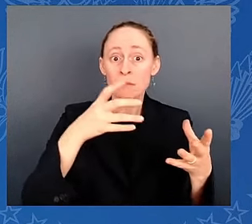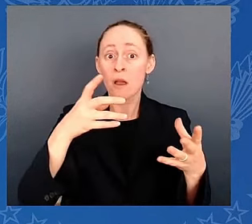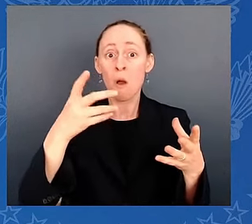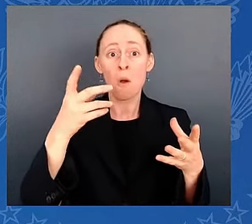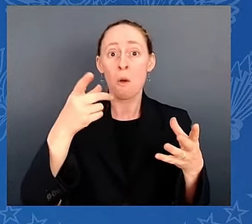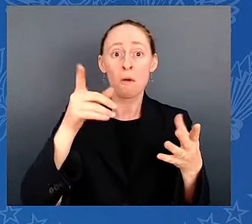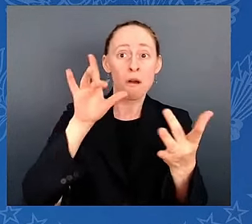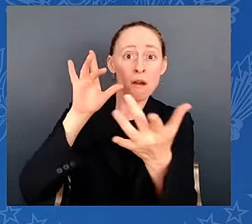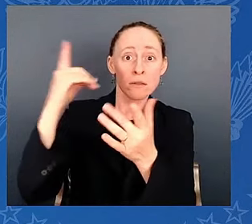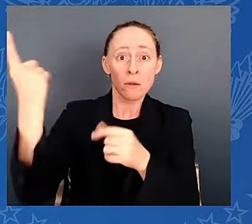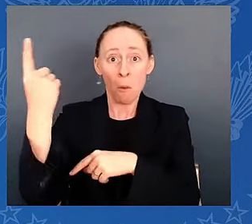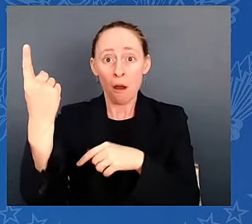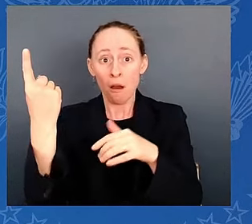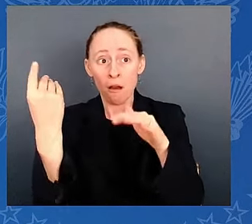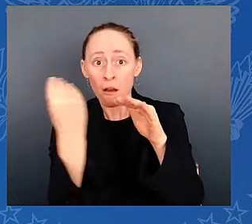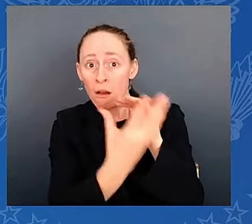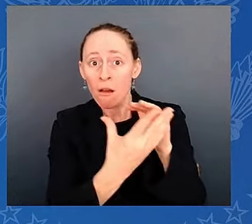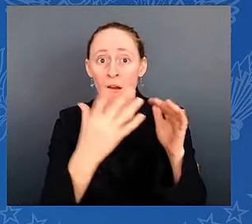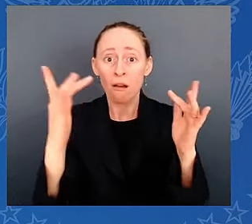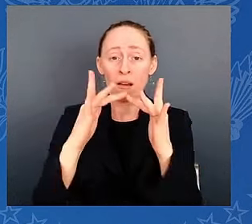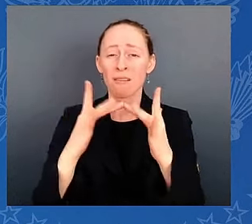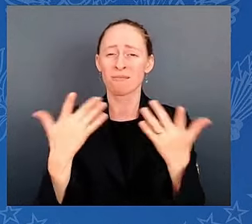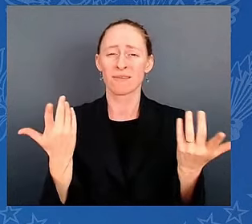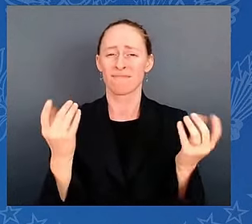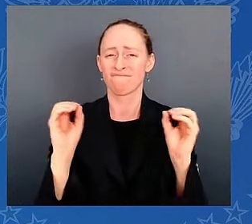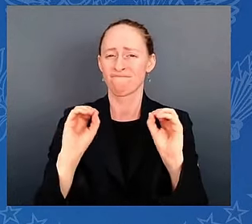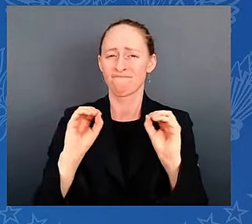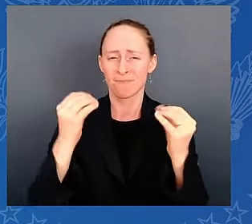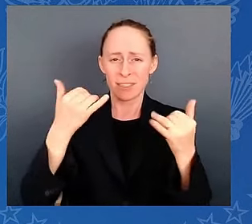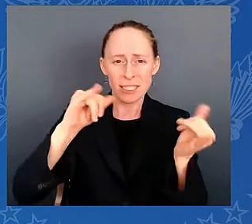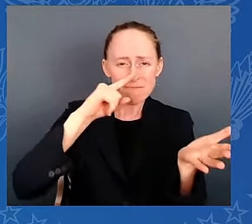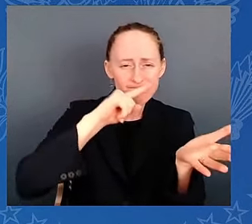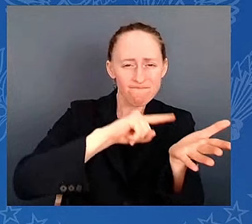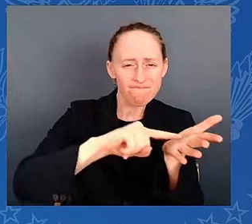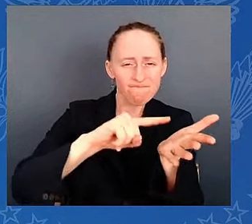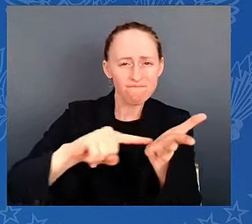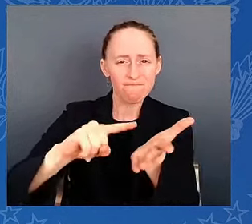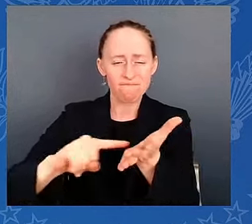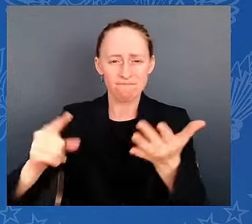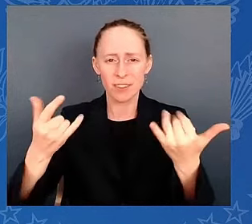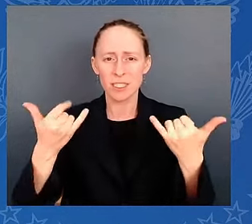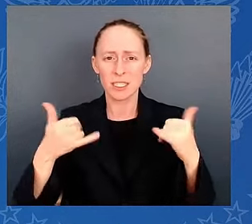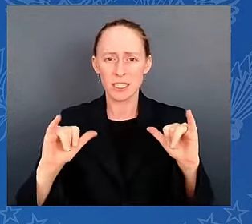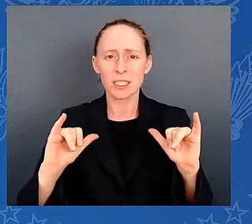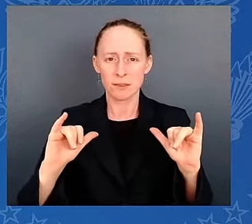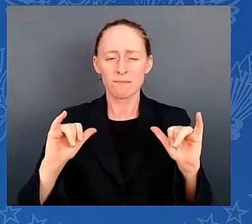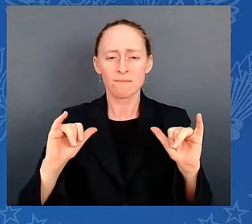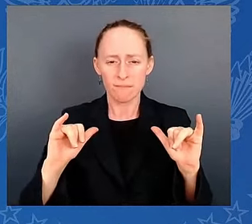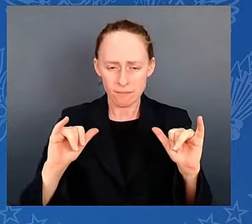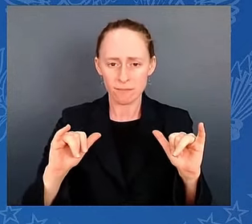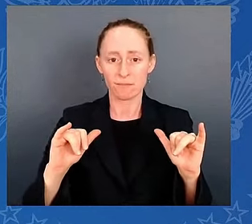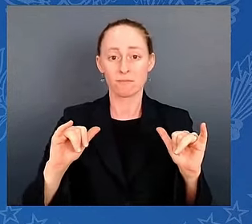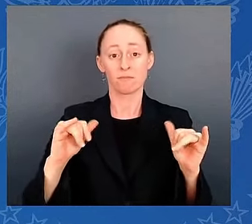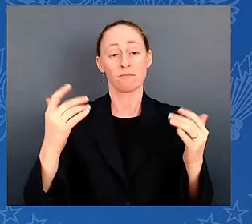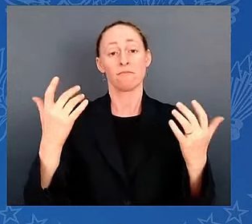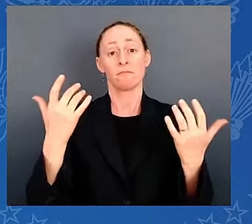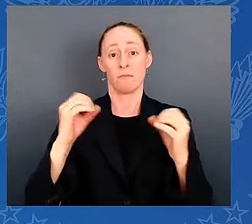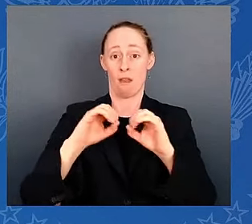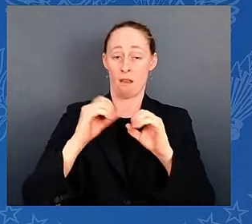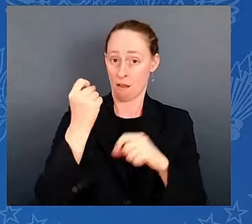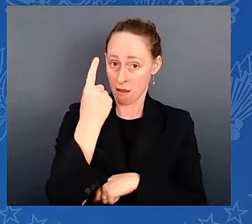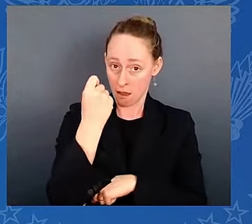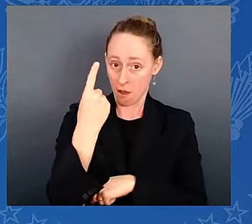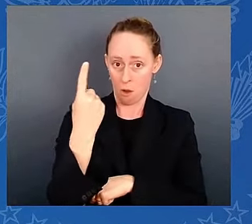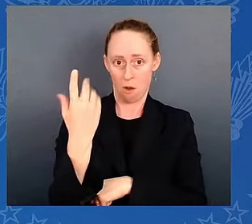Tonight, I want to speak to what we do know. A former president was shot, an American citizen